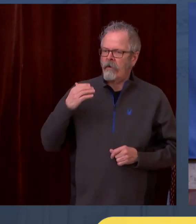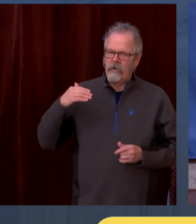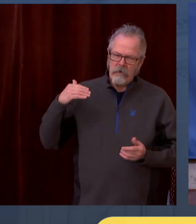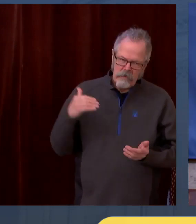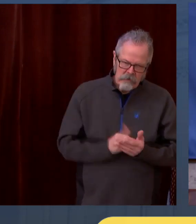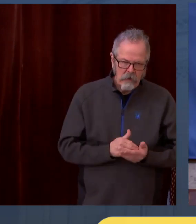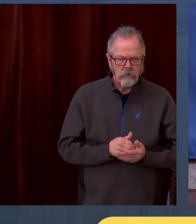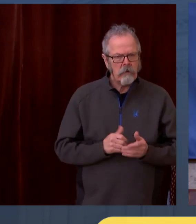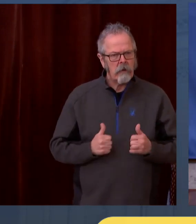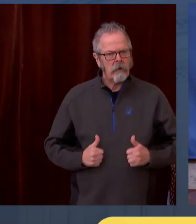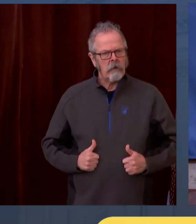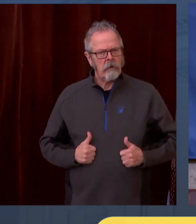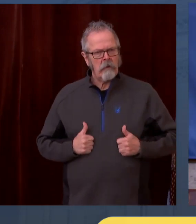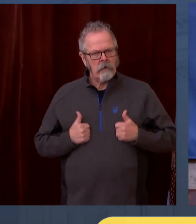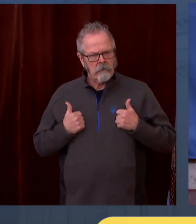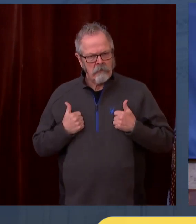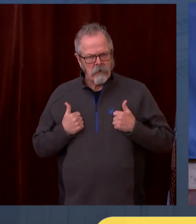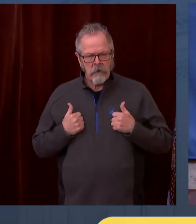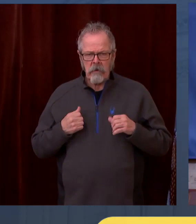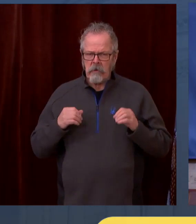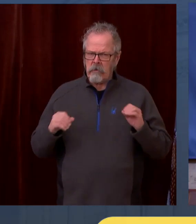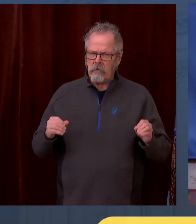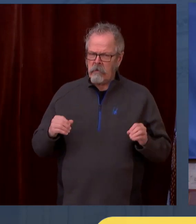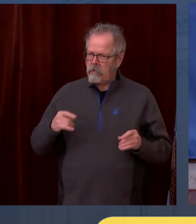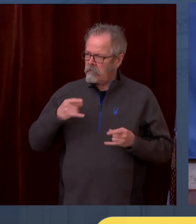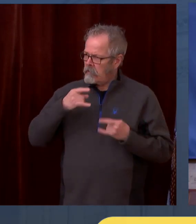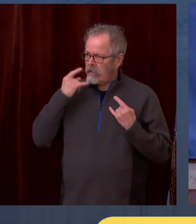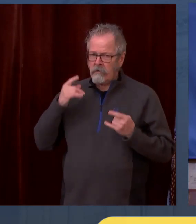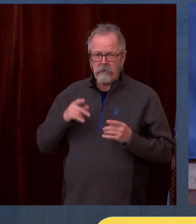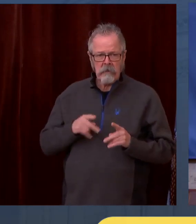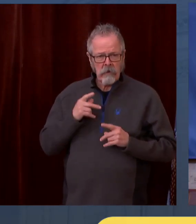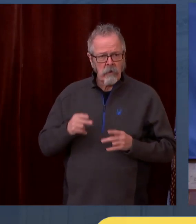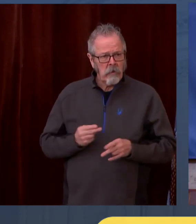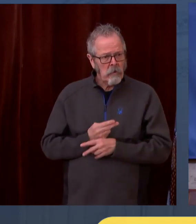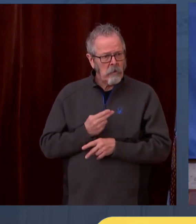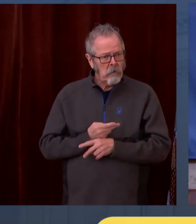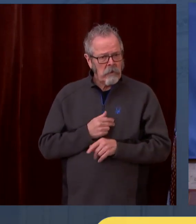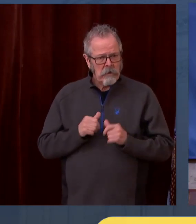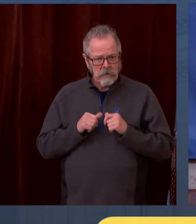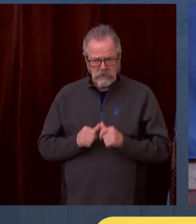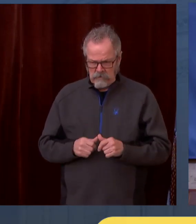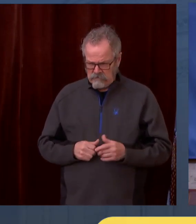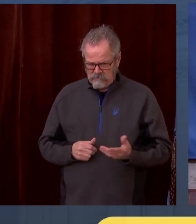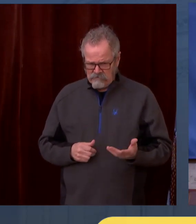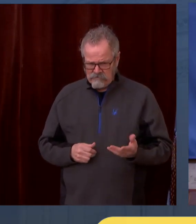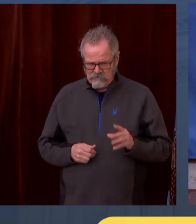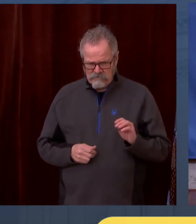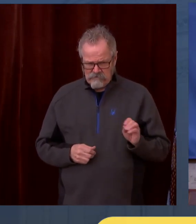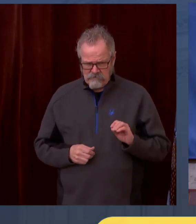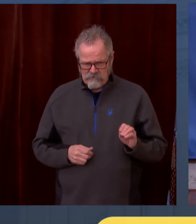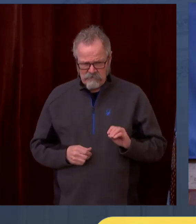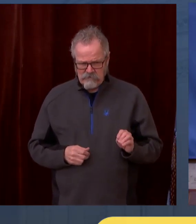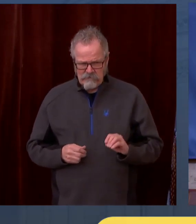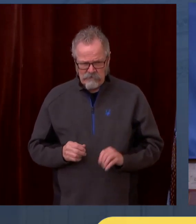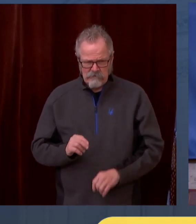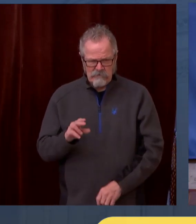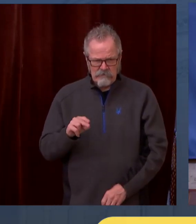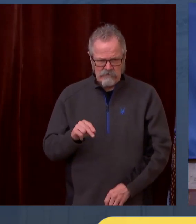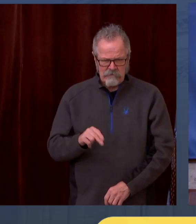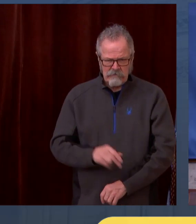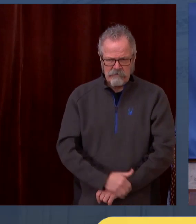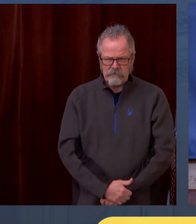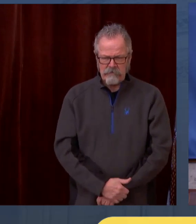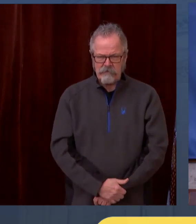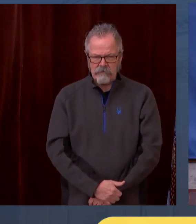decision when we can based on the science on the next phase. All right. Up next, we'll go to Brandy Cruz